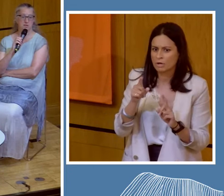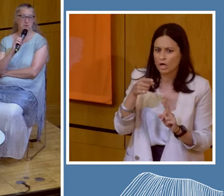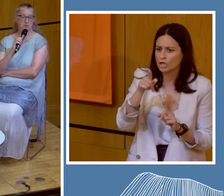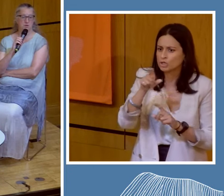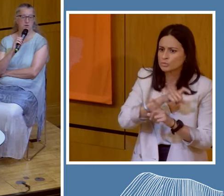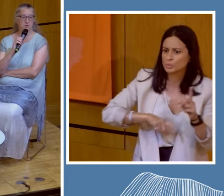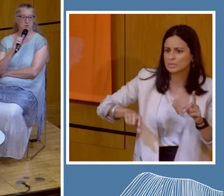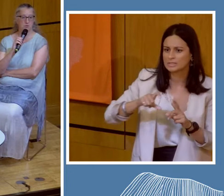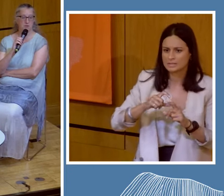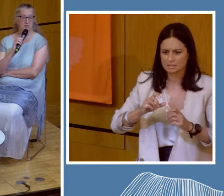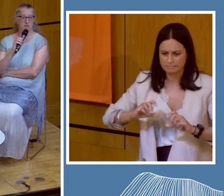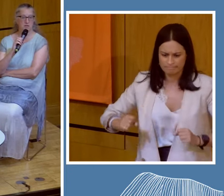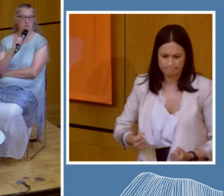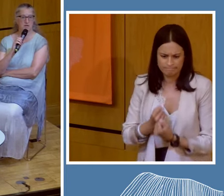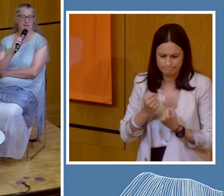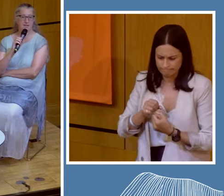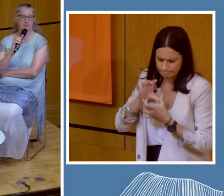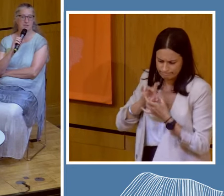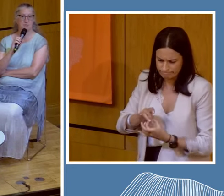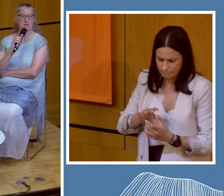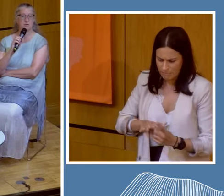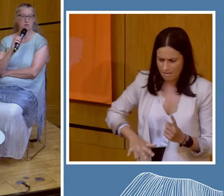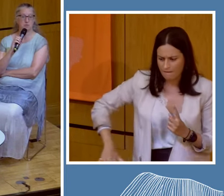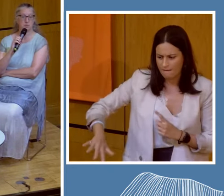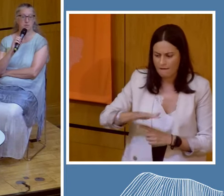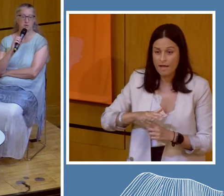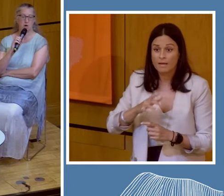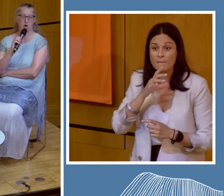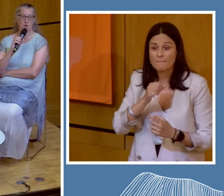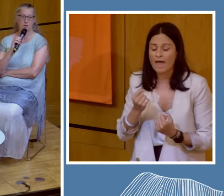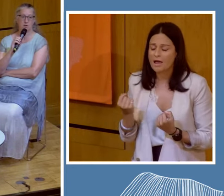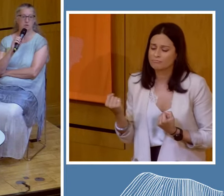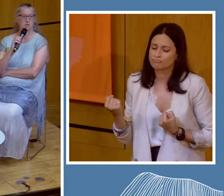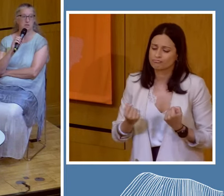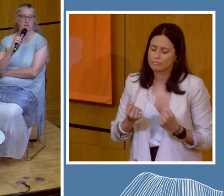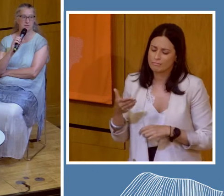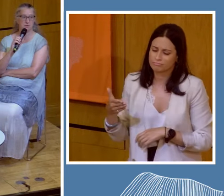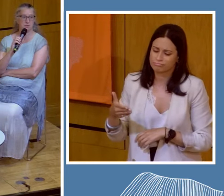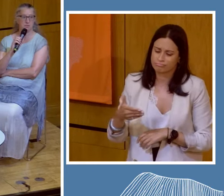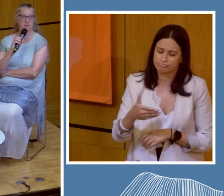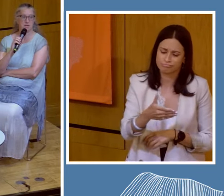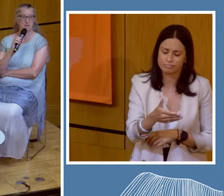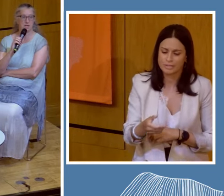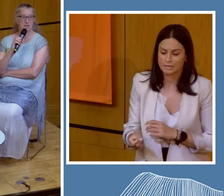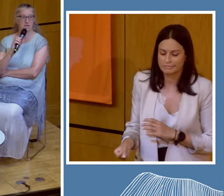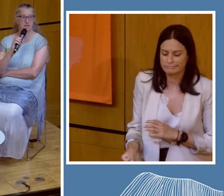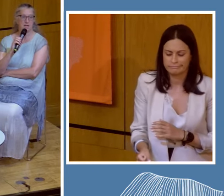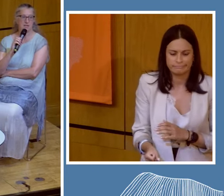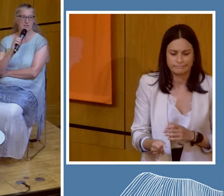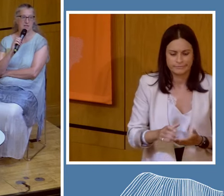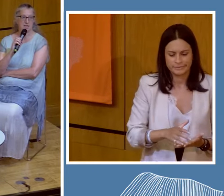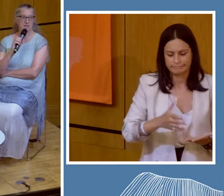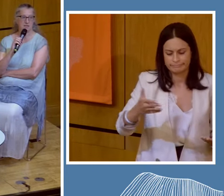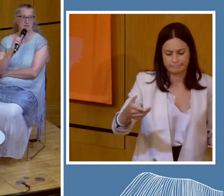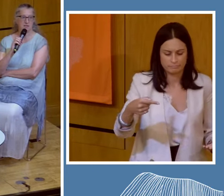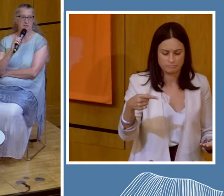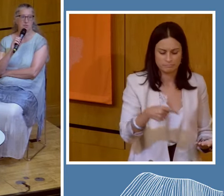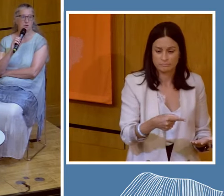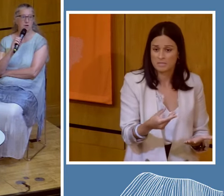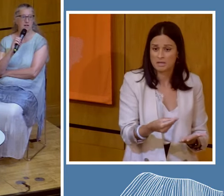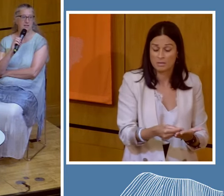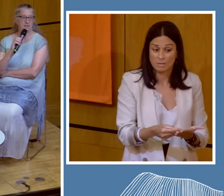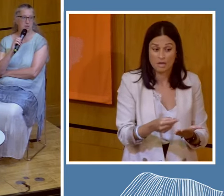community who are very, very strongly attached to their land. And a man drove up in a truck with a suitcase full of money and said,